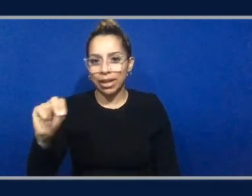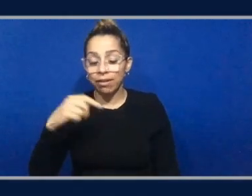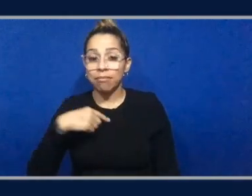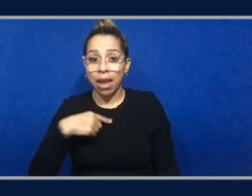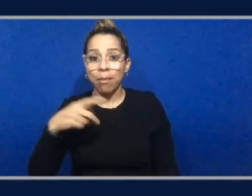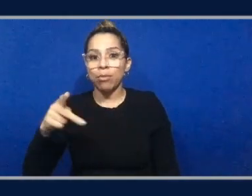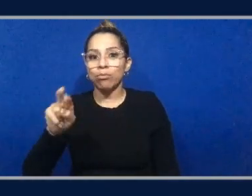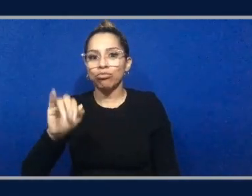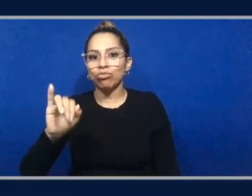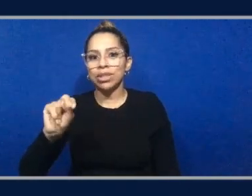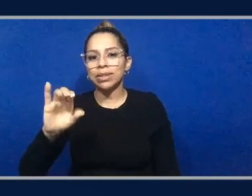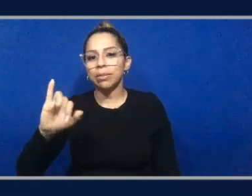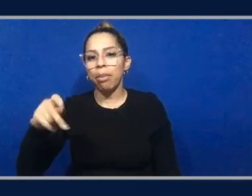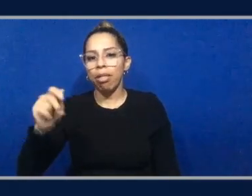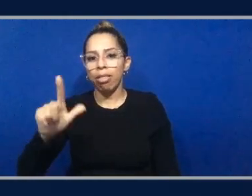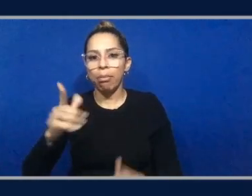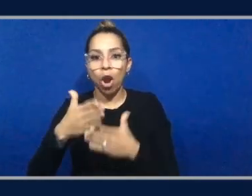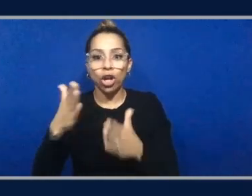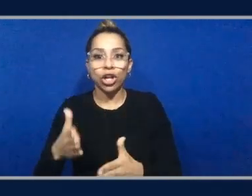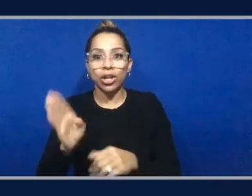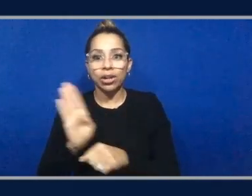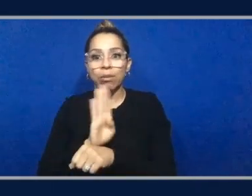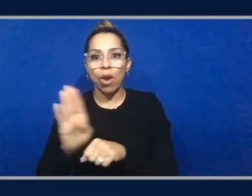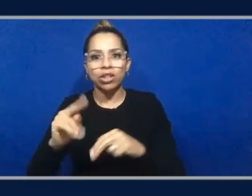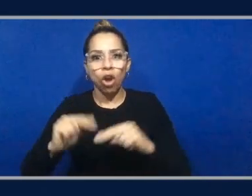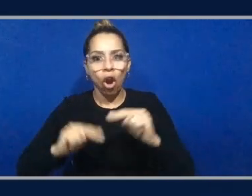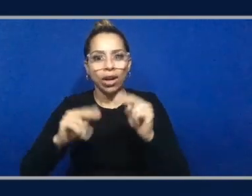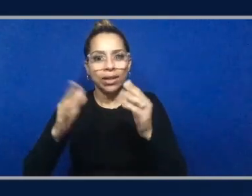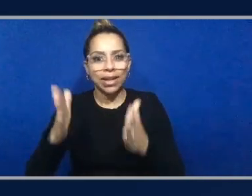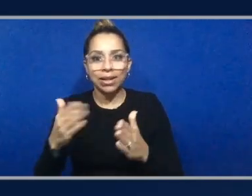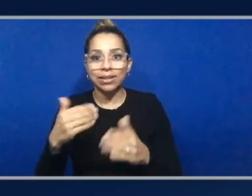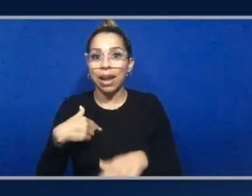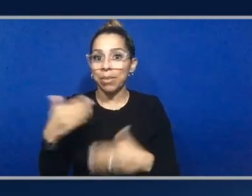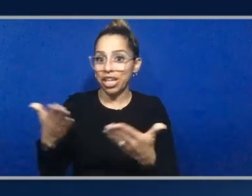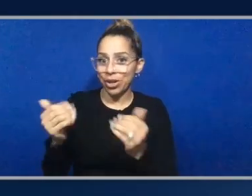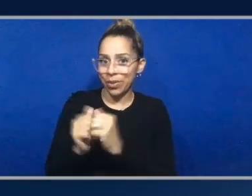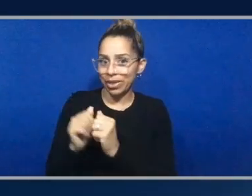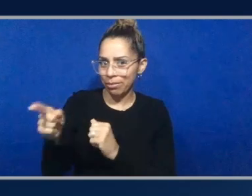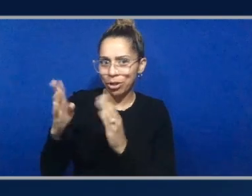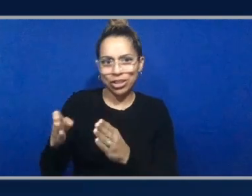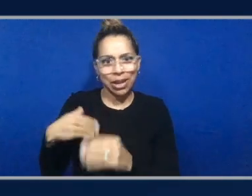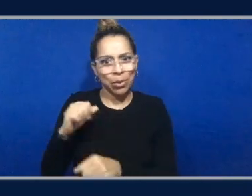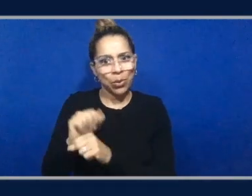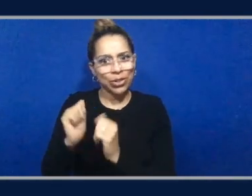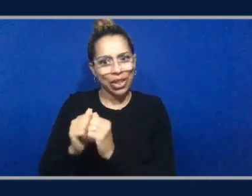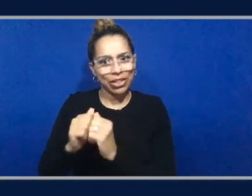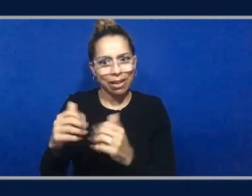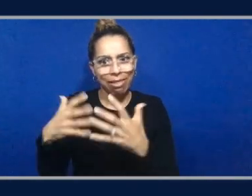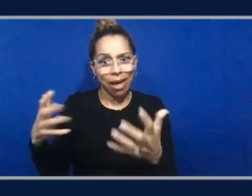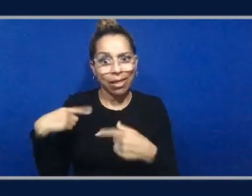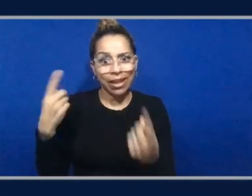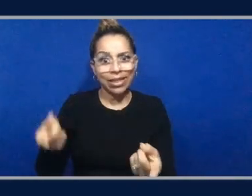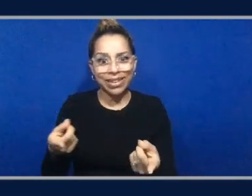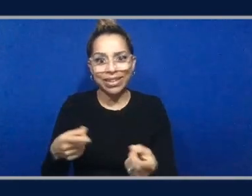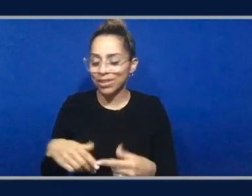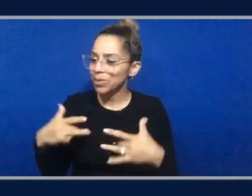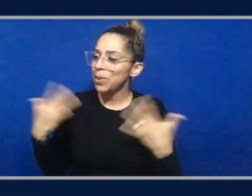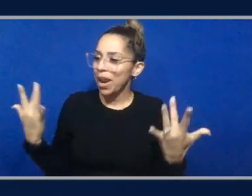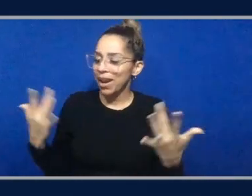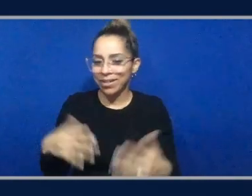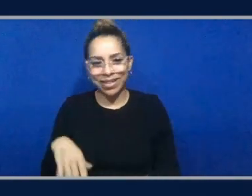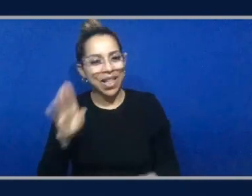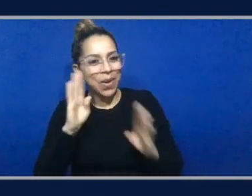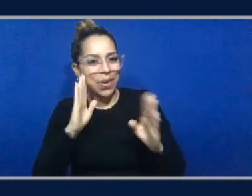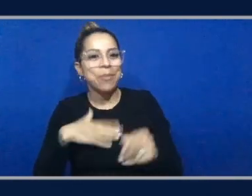and I'm joined by somebody I've been working a lot with lately. Say hey, Robby. What's going on? Hey, Adrian. Hey, Happy reInvent. My name is Robby Belson,